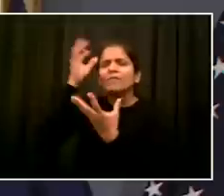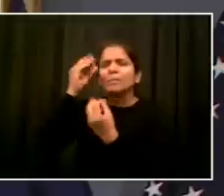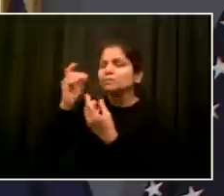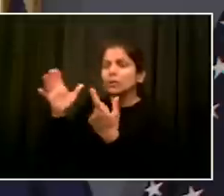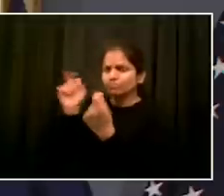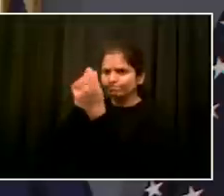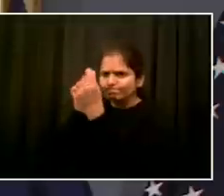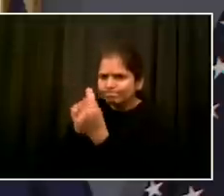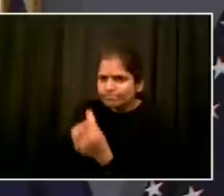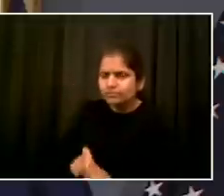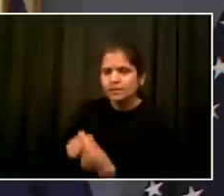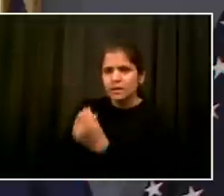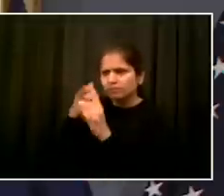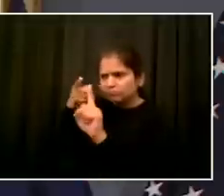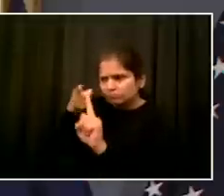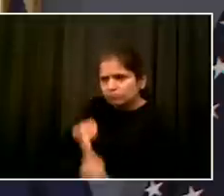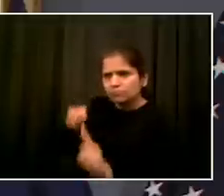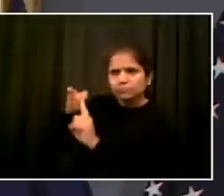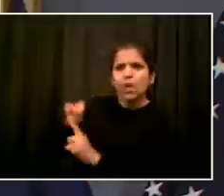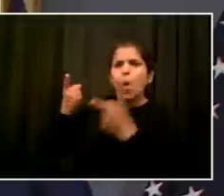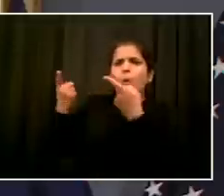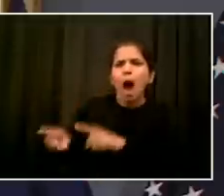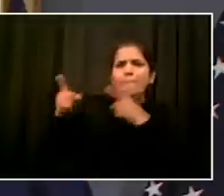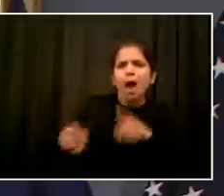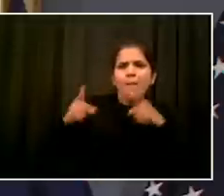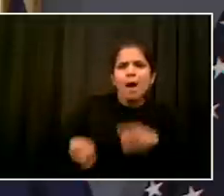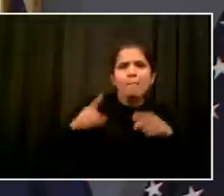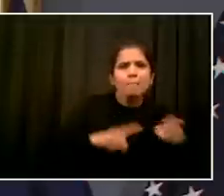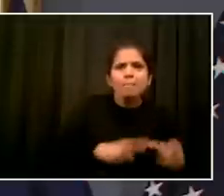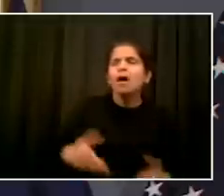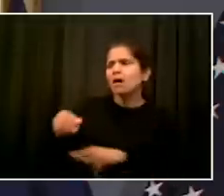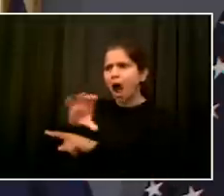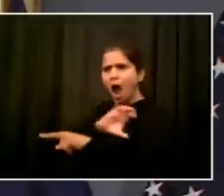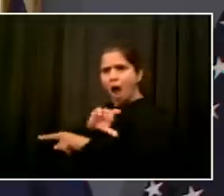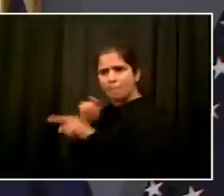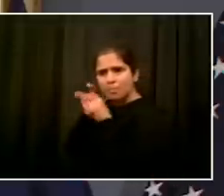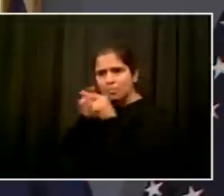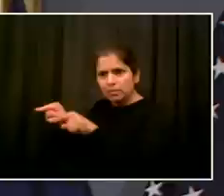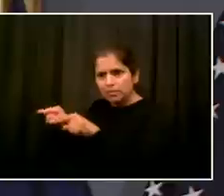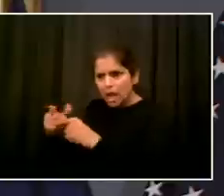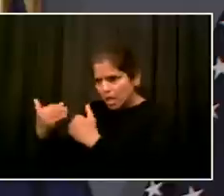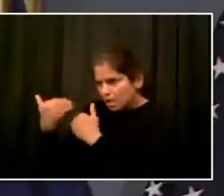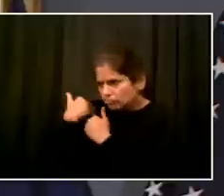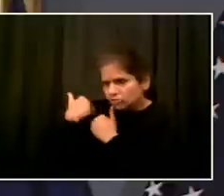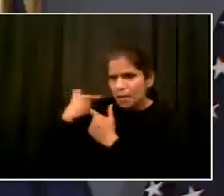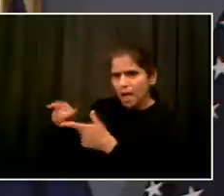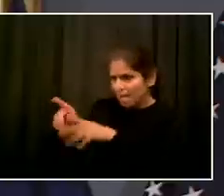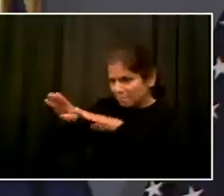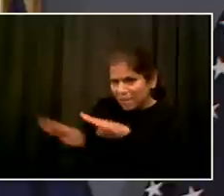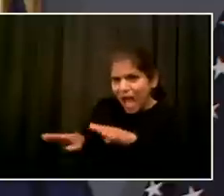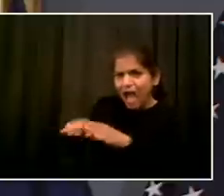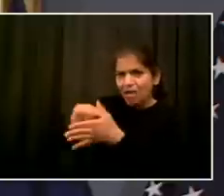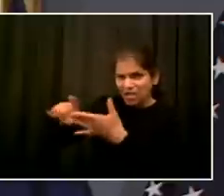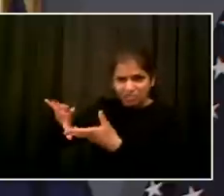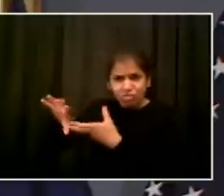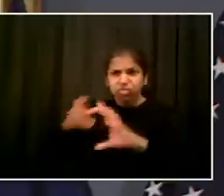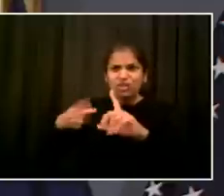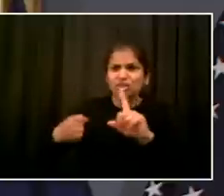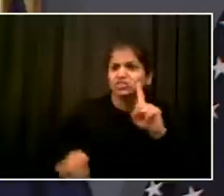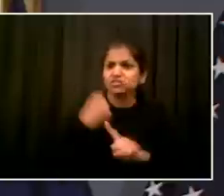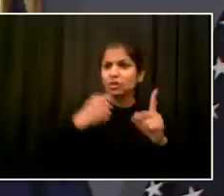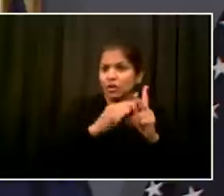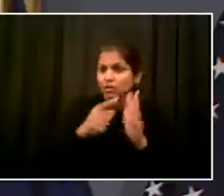on the police force, real action on any officer who needs to be transferred from one command to another because of performance and approach.